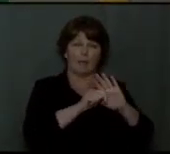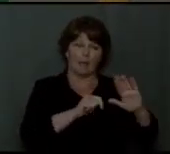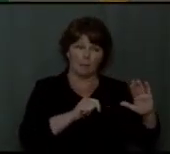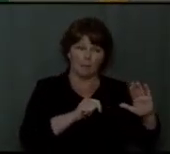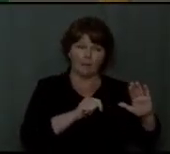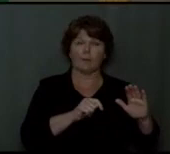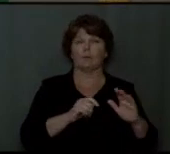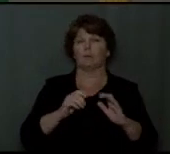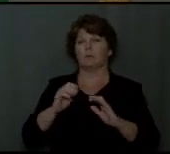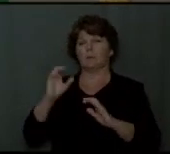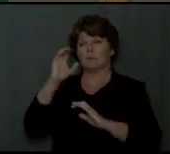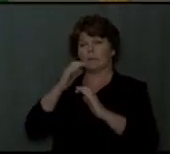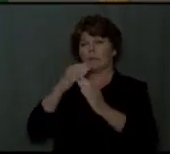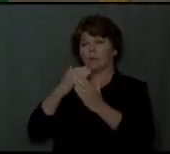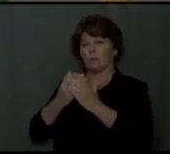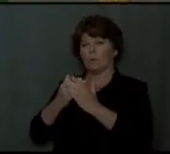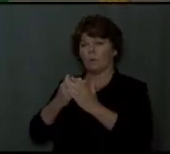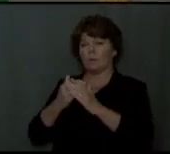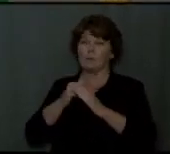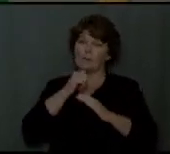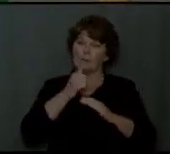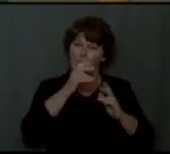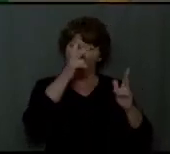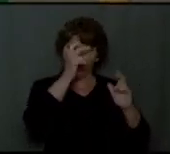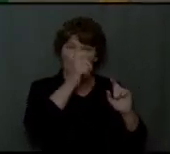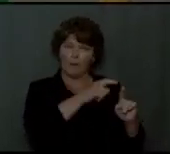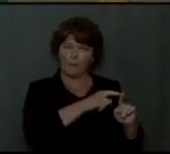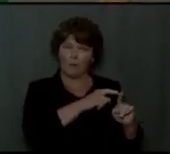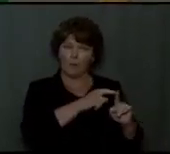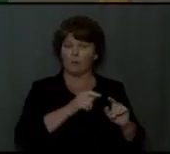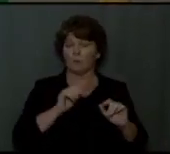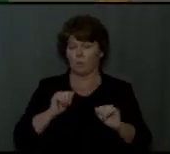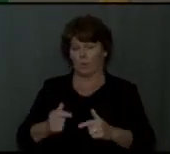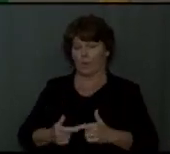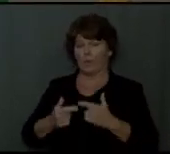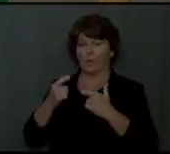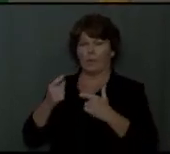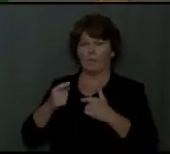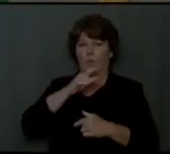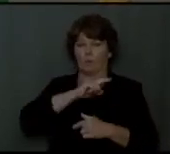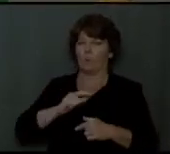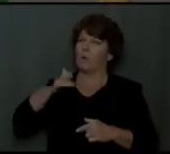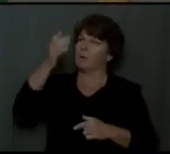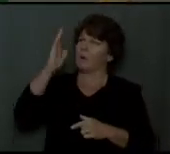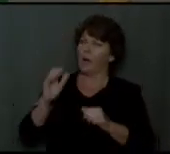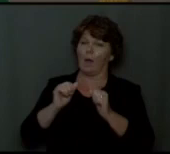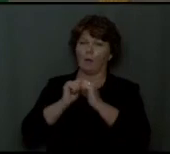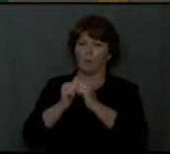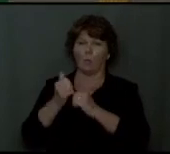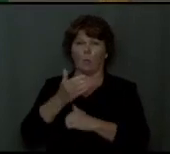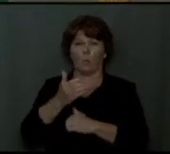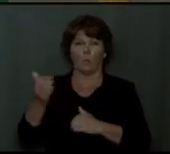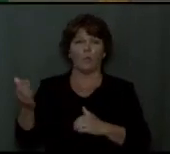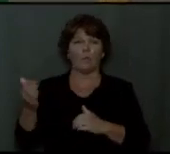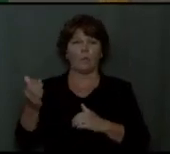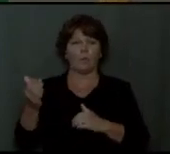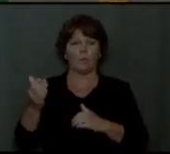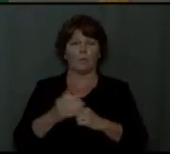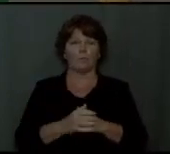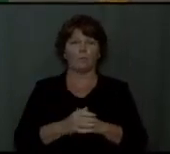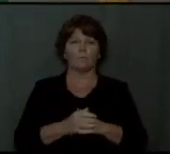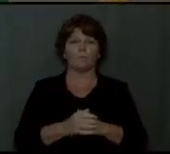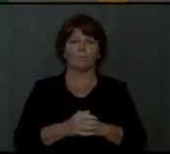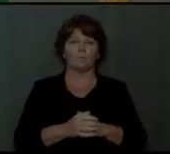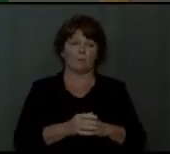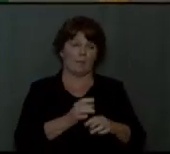evil, that you may live. And so the Lord, the God of hosts, will be with you, as you have said. Hate